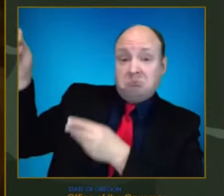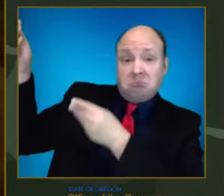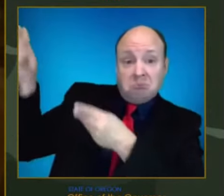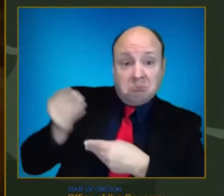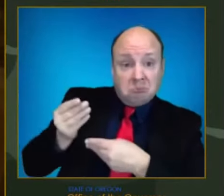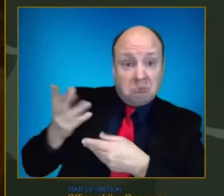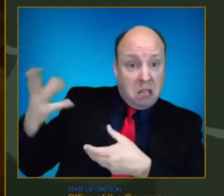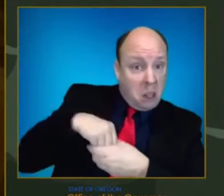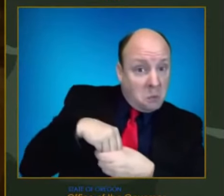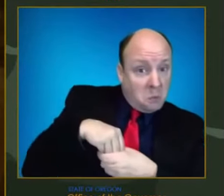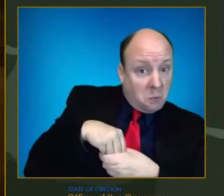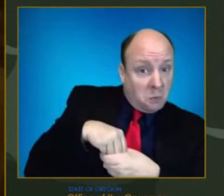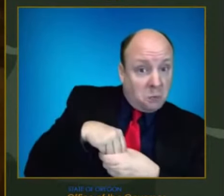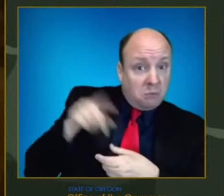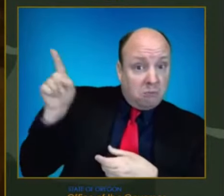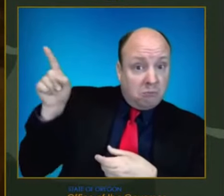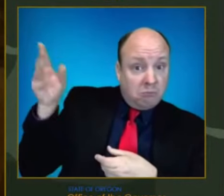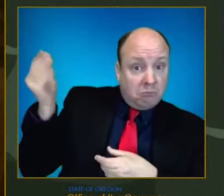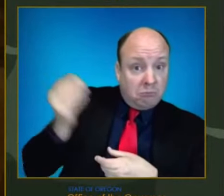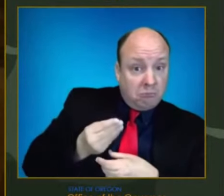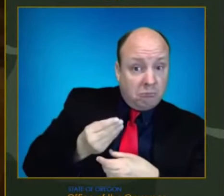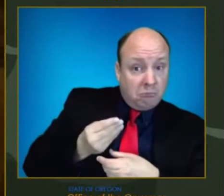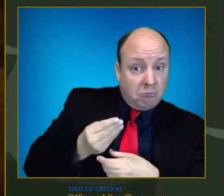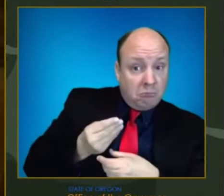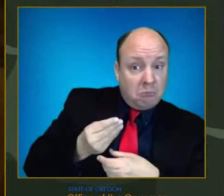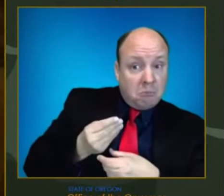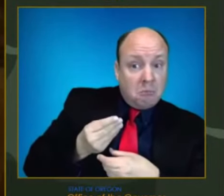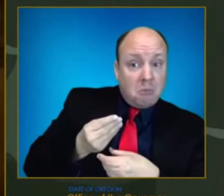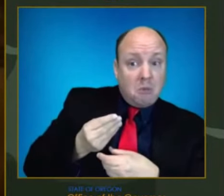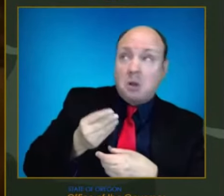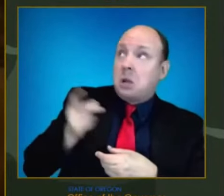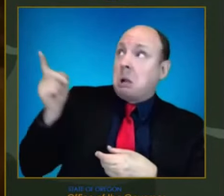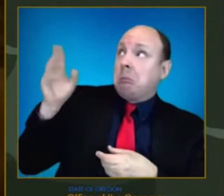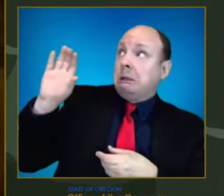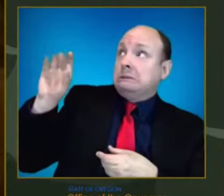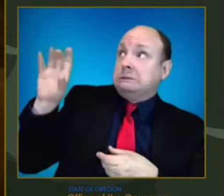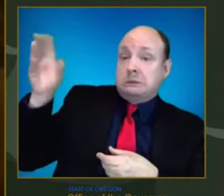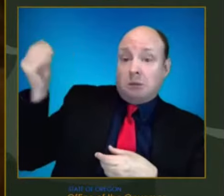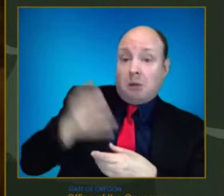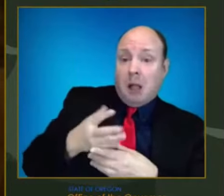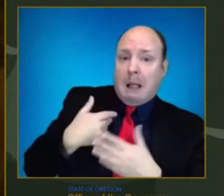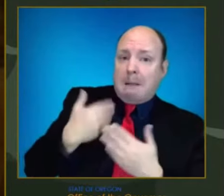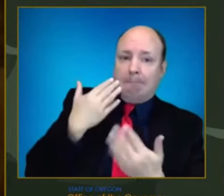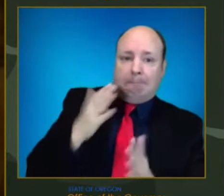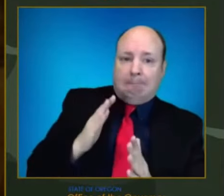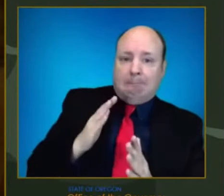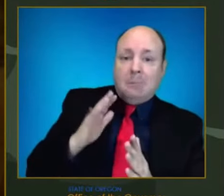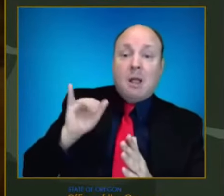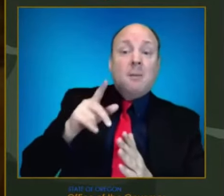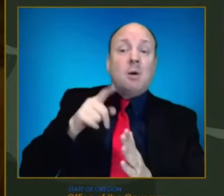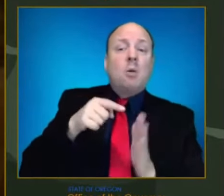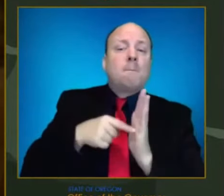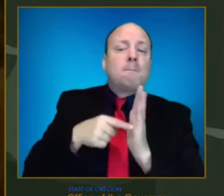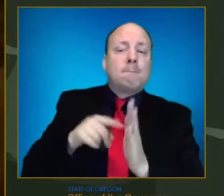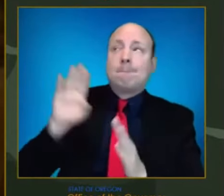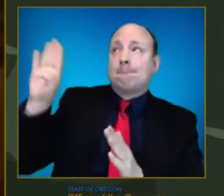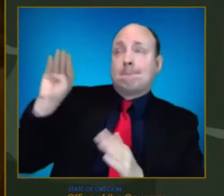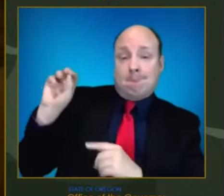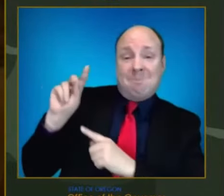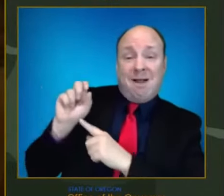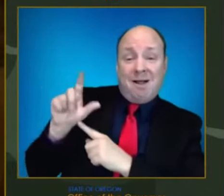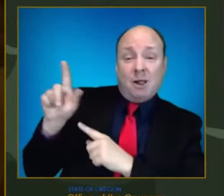I'm not using inputs from the CDC. So they have, they have a set of modeling results that come through different modelers that will become available.